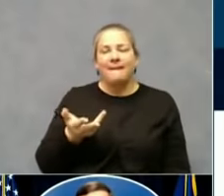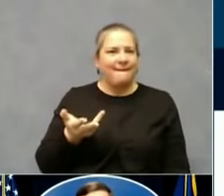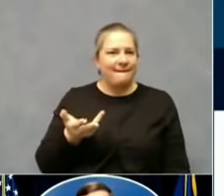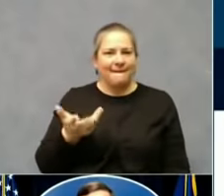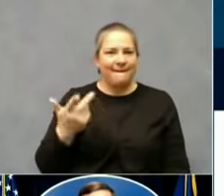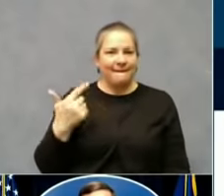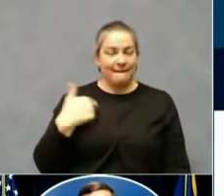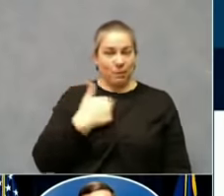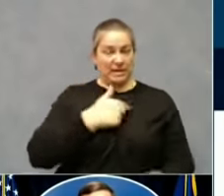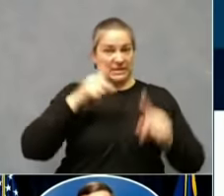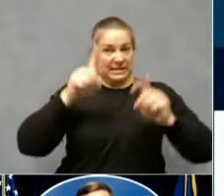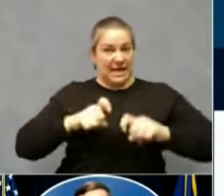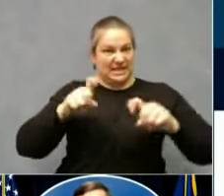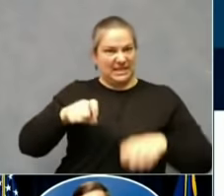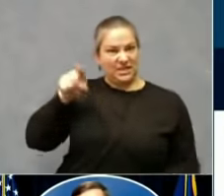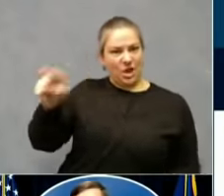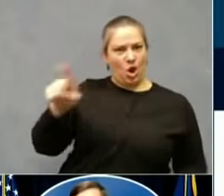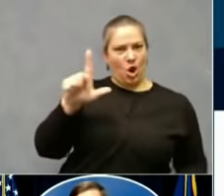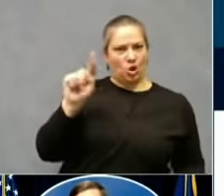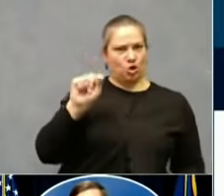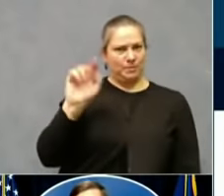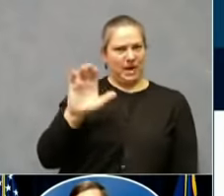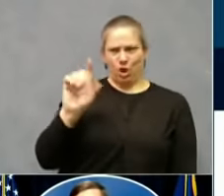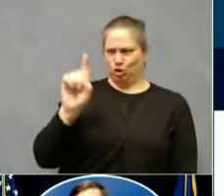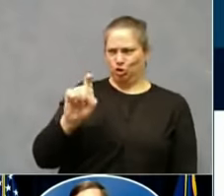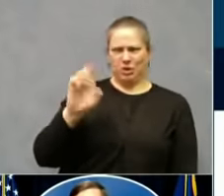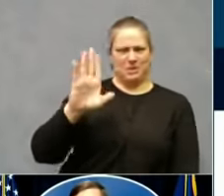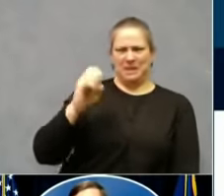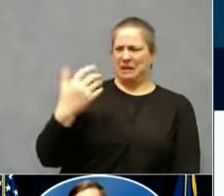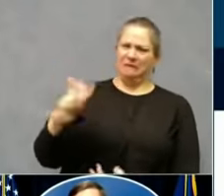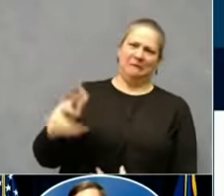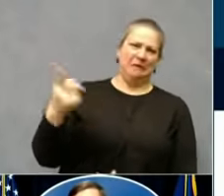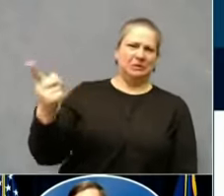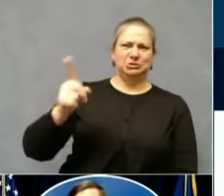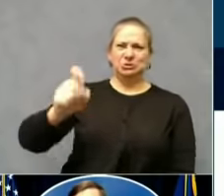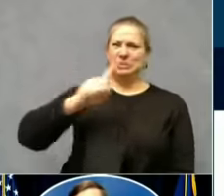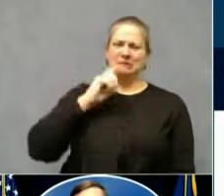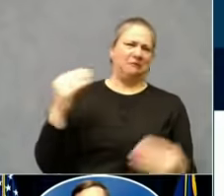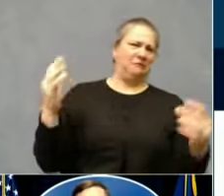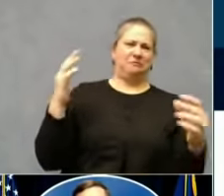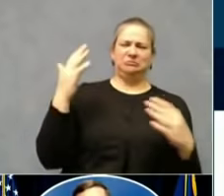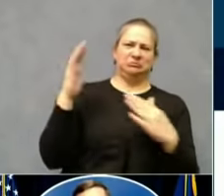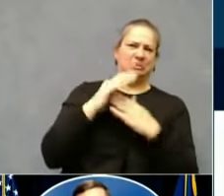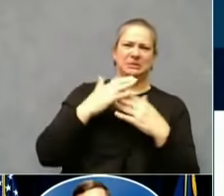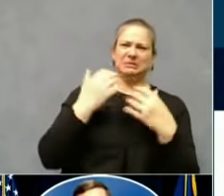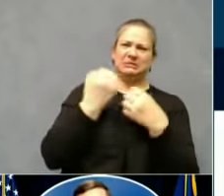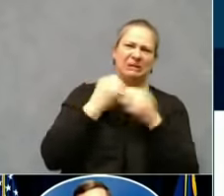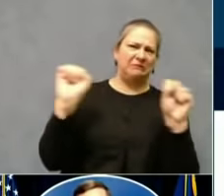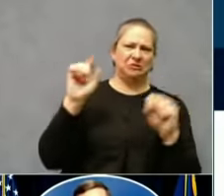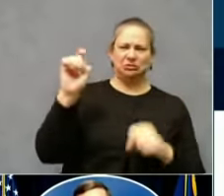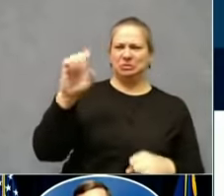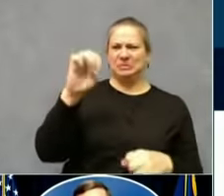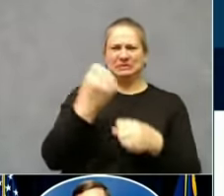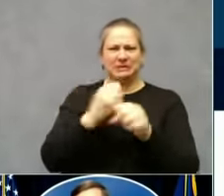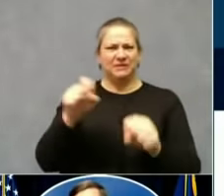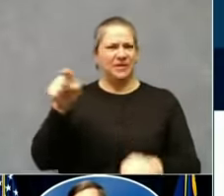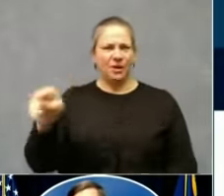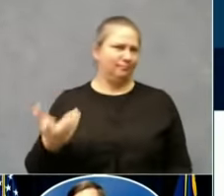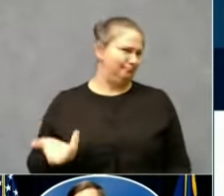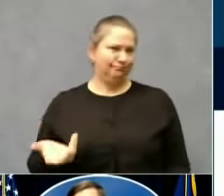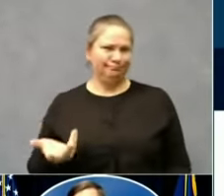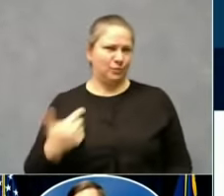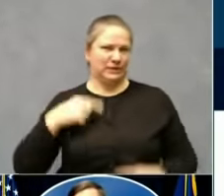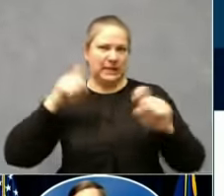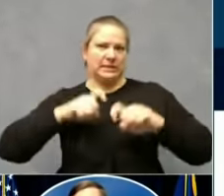care. It should be almost the safest place to be in this commonwealth. Three tests a week in many places. PPE.